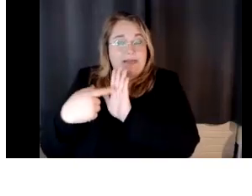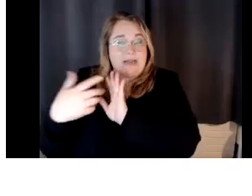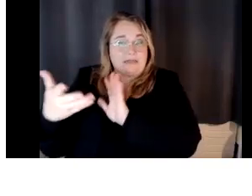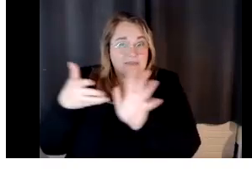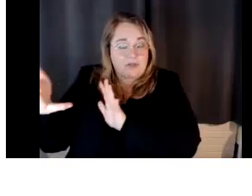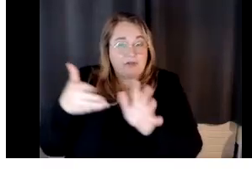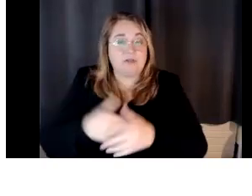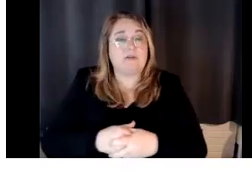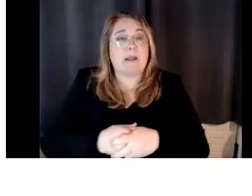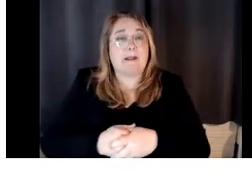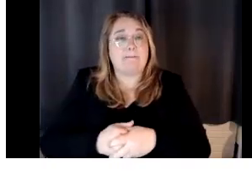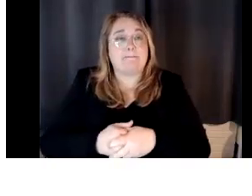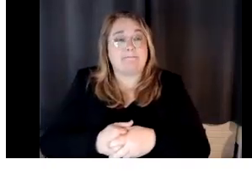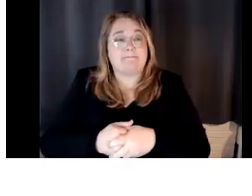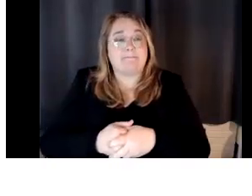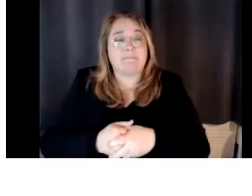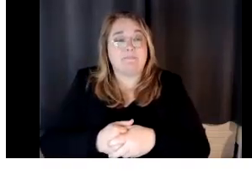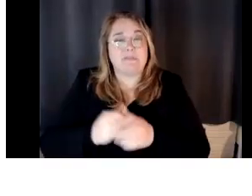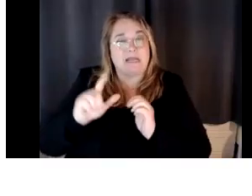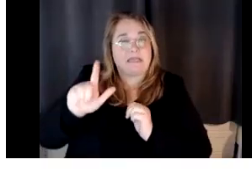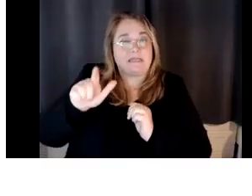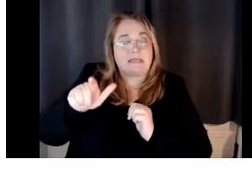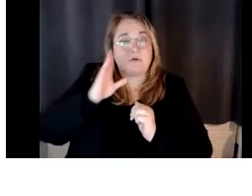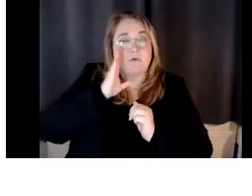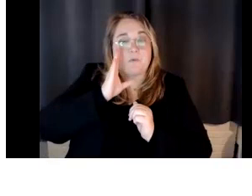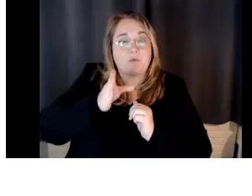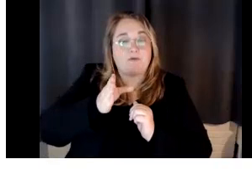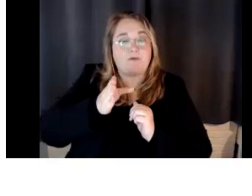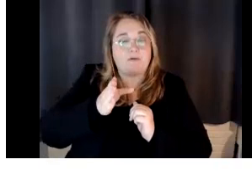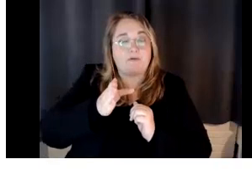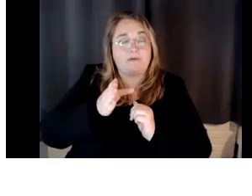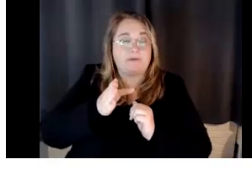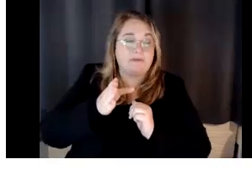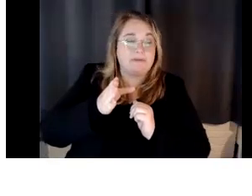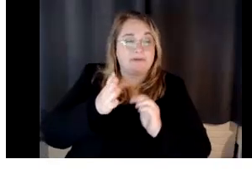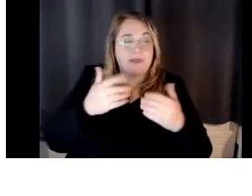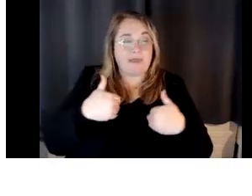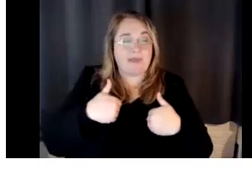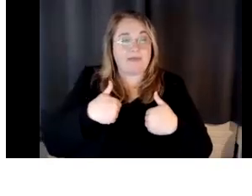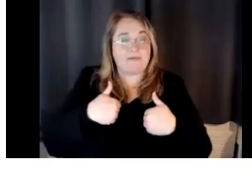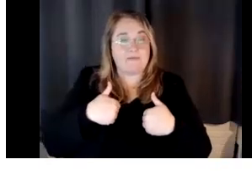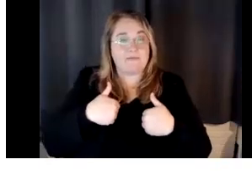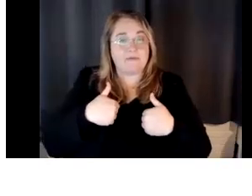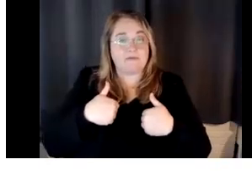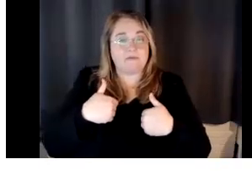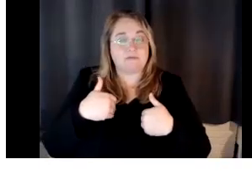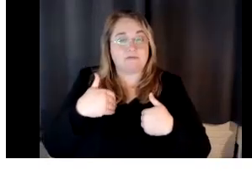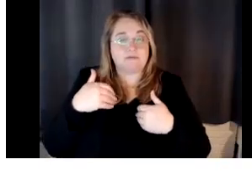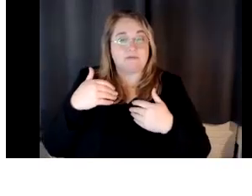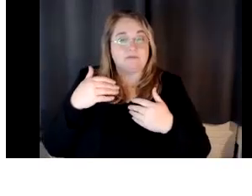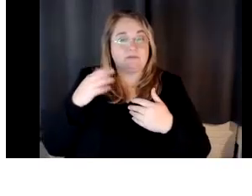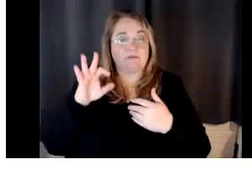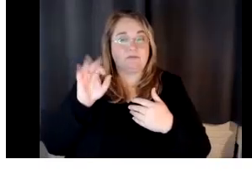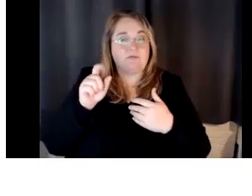And, um, uh, a little while later, we're going to have, um, one of our, um, faculty members from